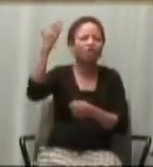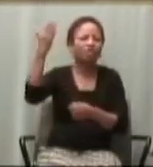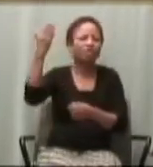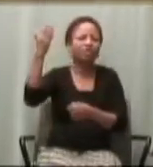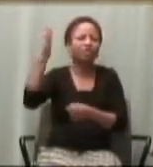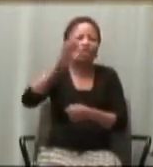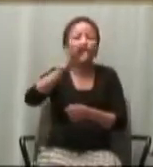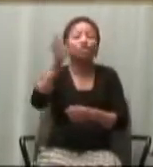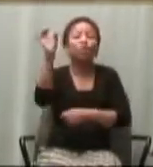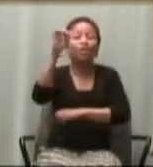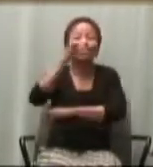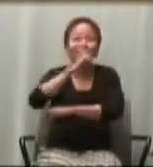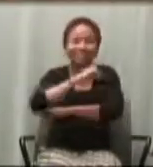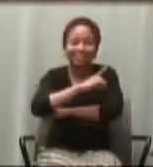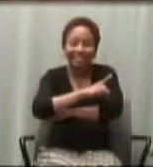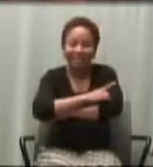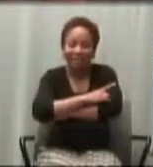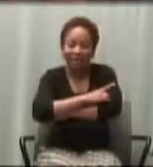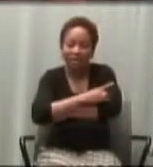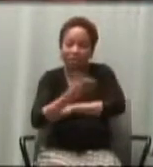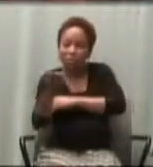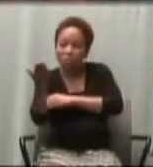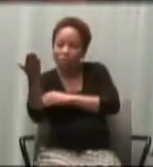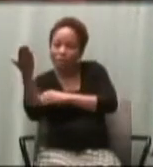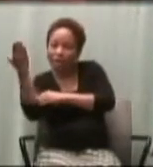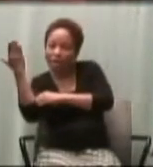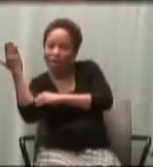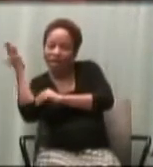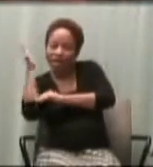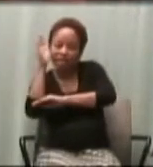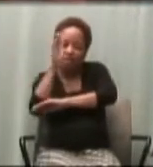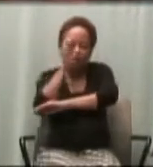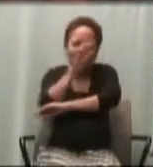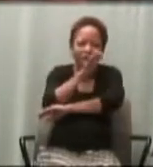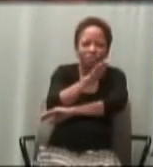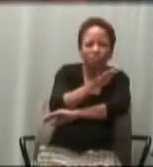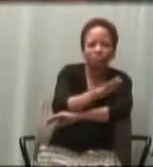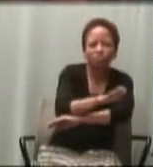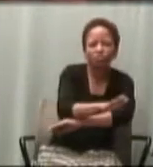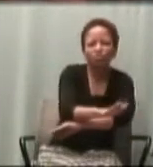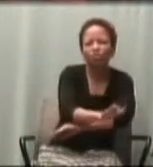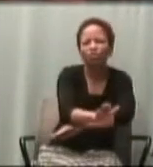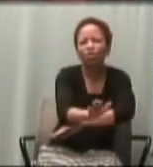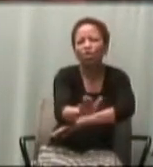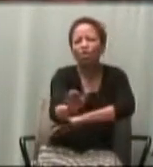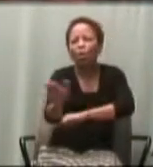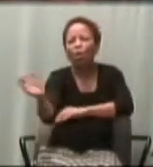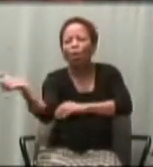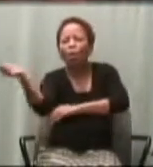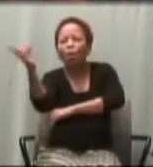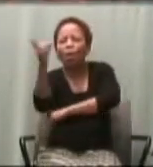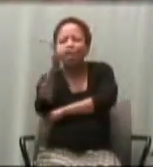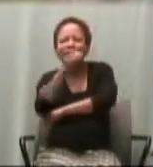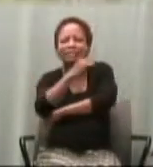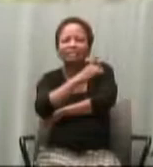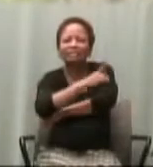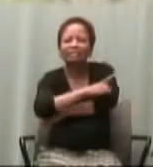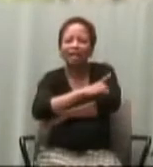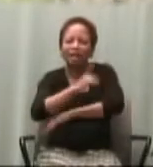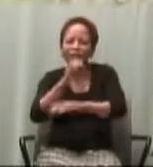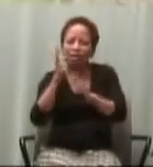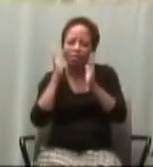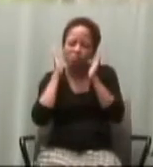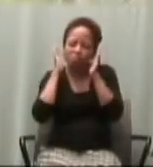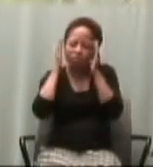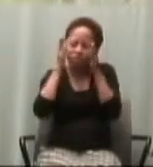with God our Father. Constantly aware of what God is calling us to